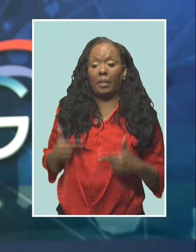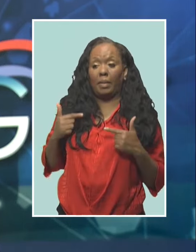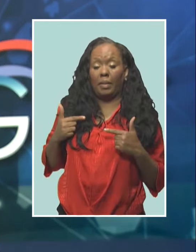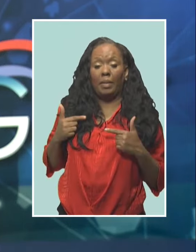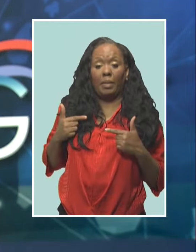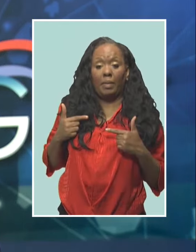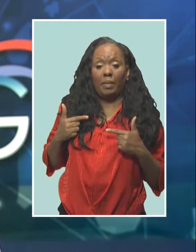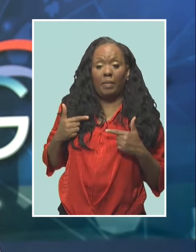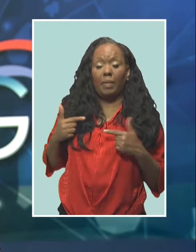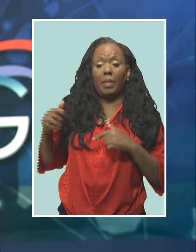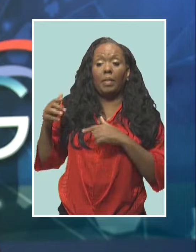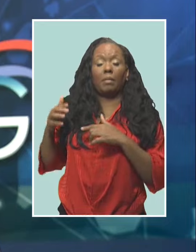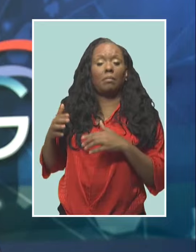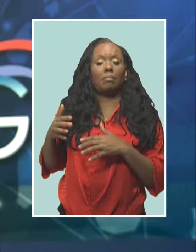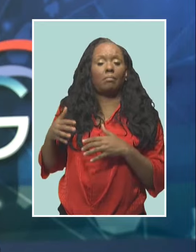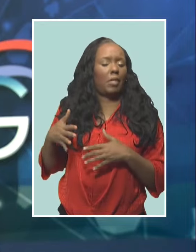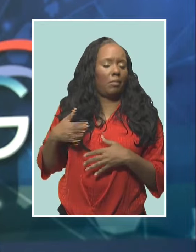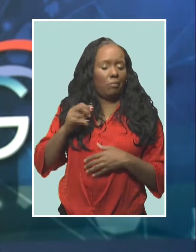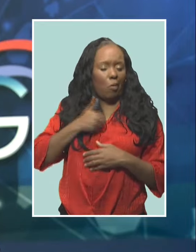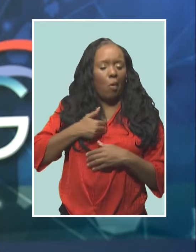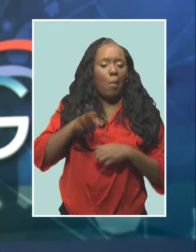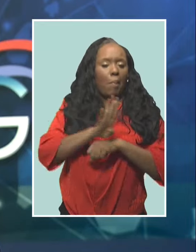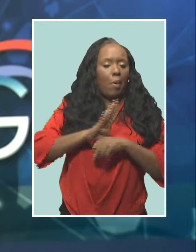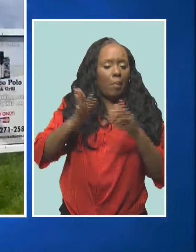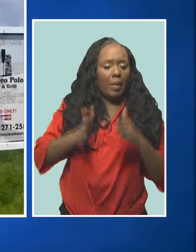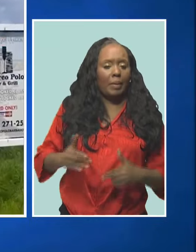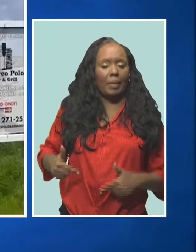Barbados Labour Party. Trevor Thorpe tells us more.